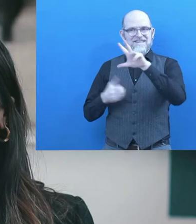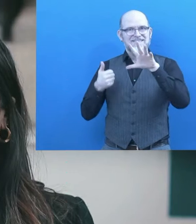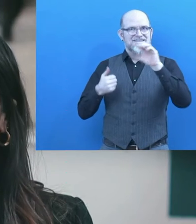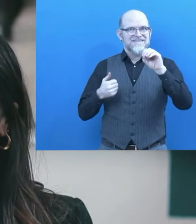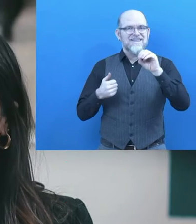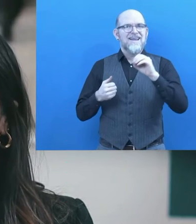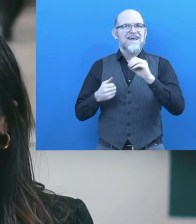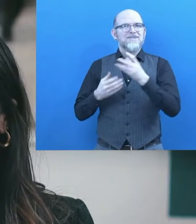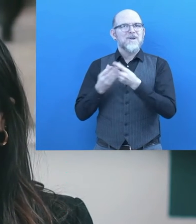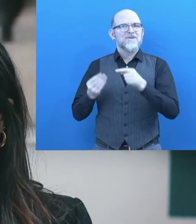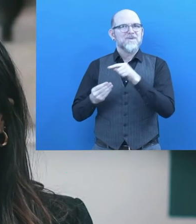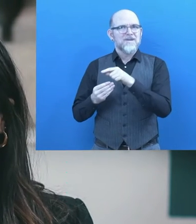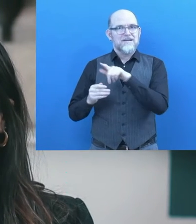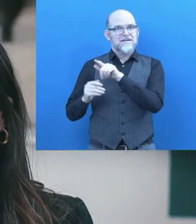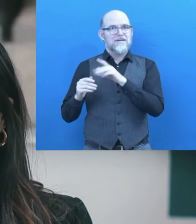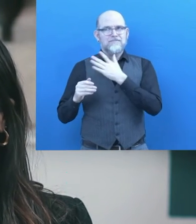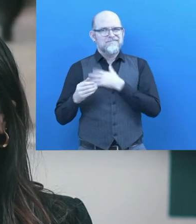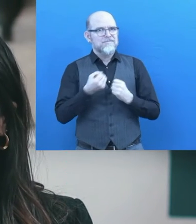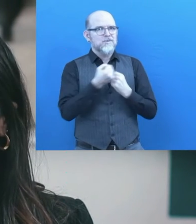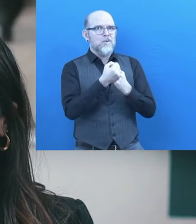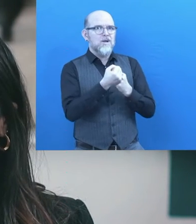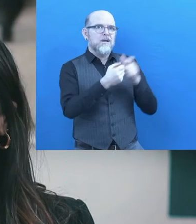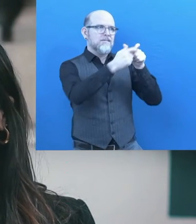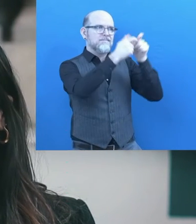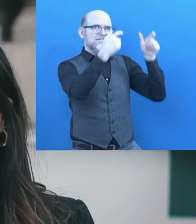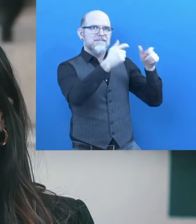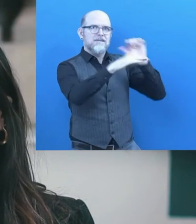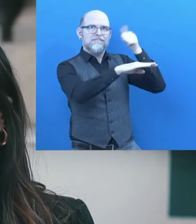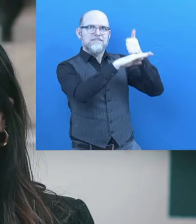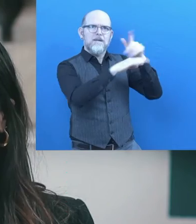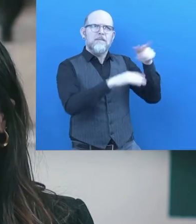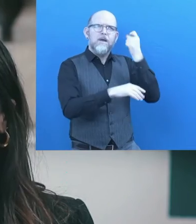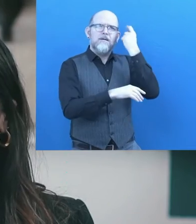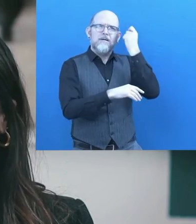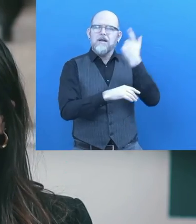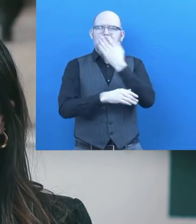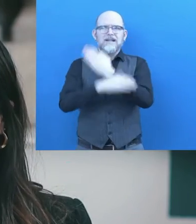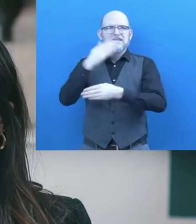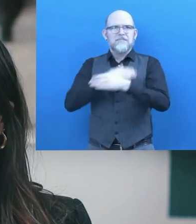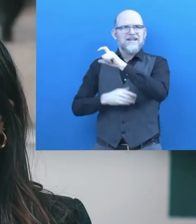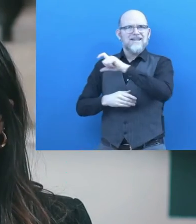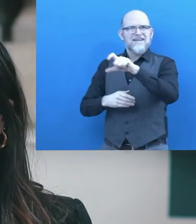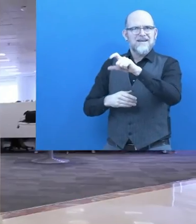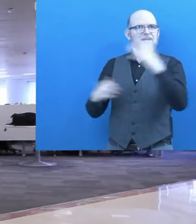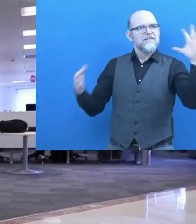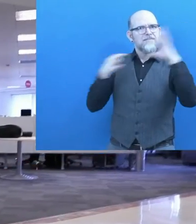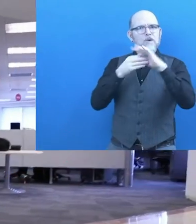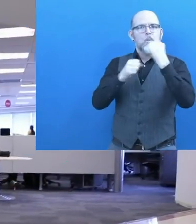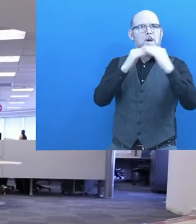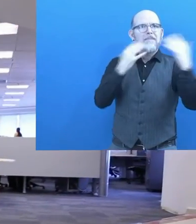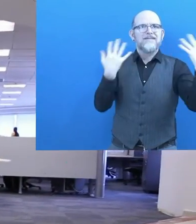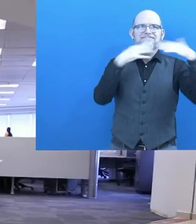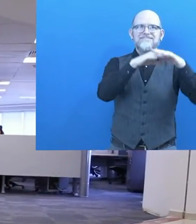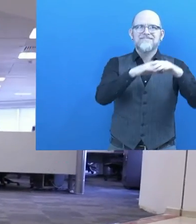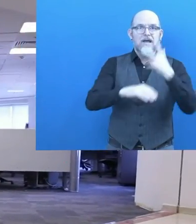Our 360 solution helps employers to better include persons with disabilities in the workplace. We